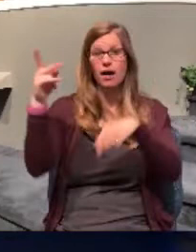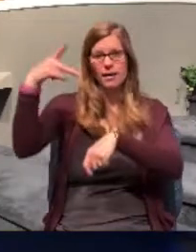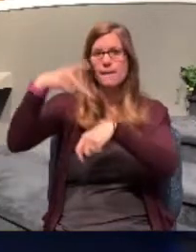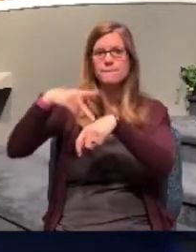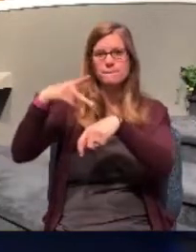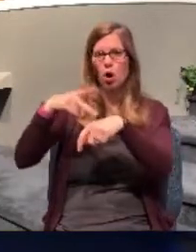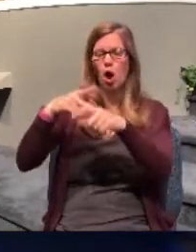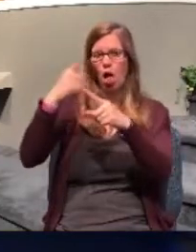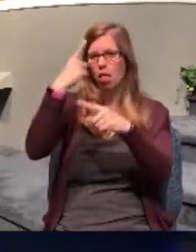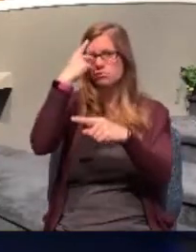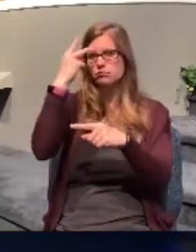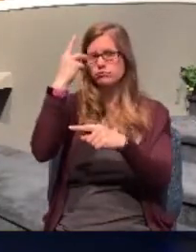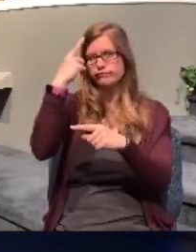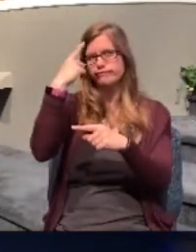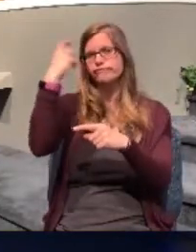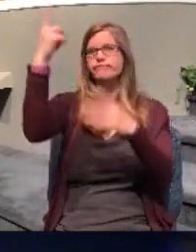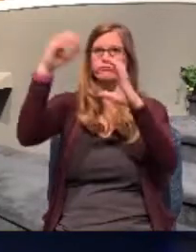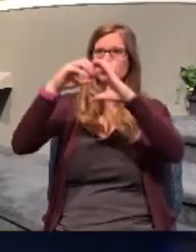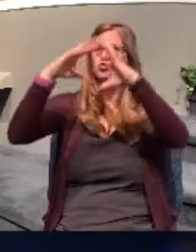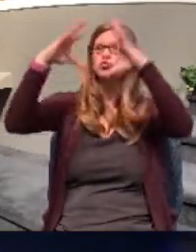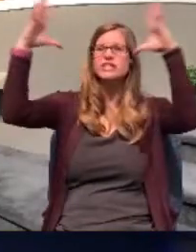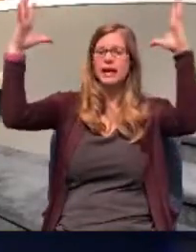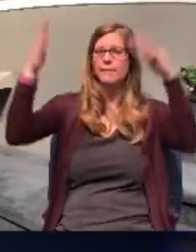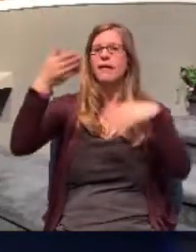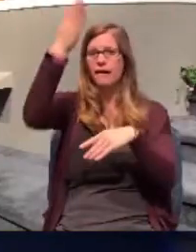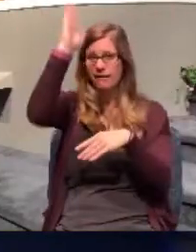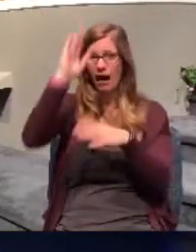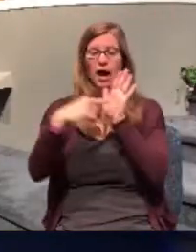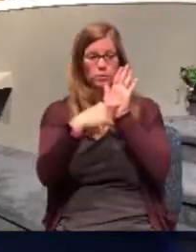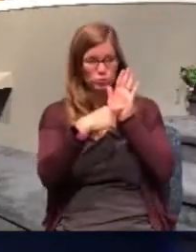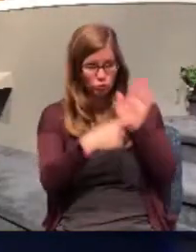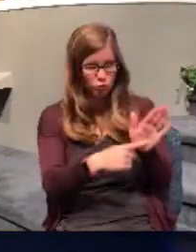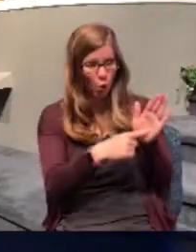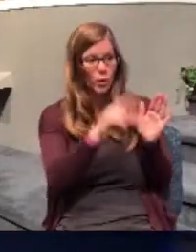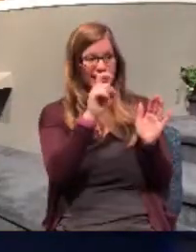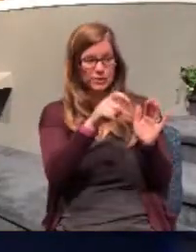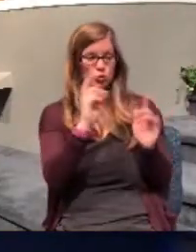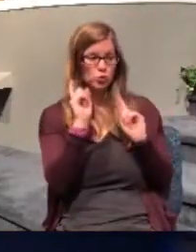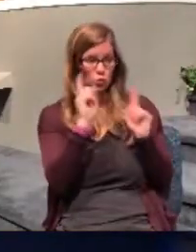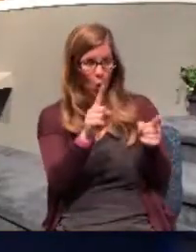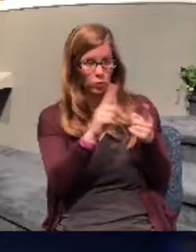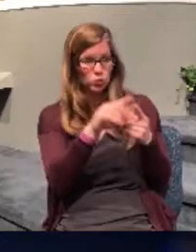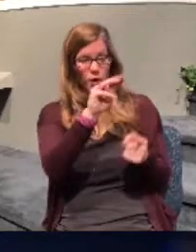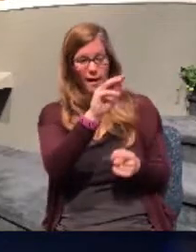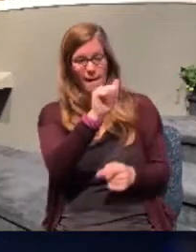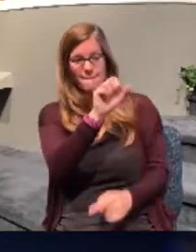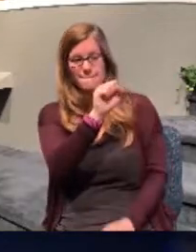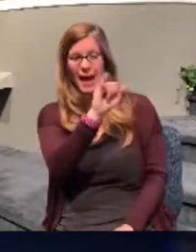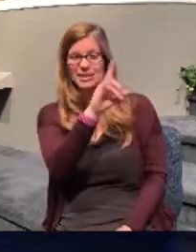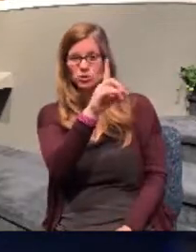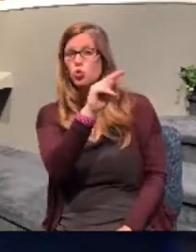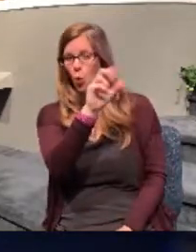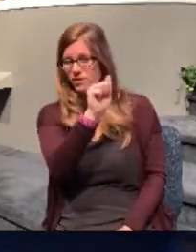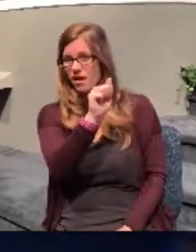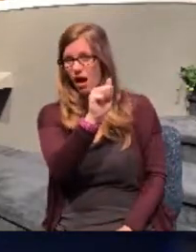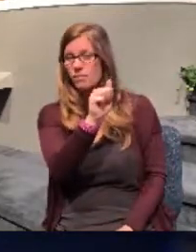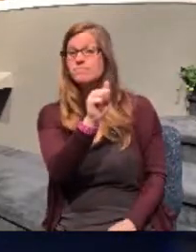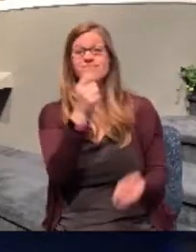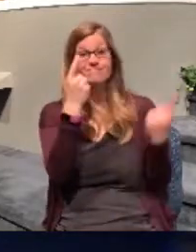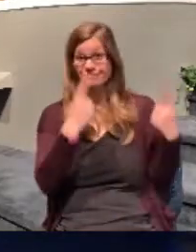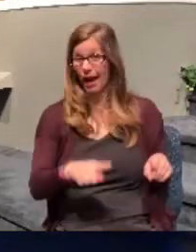plan? They didn't know. But as soon as God revealed that plan to them, the Bible says they immediately